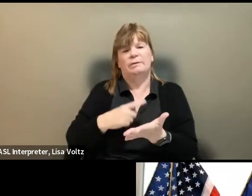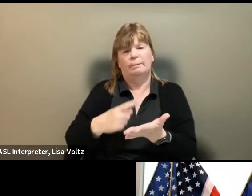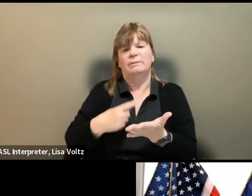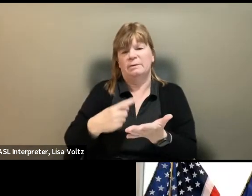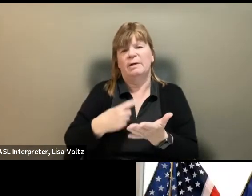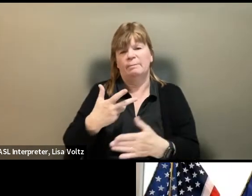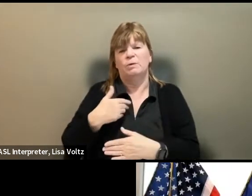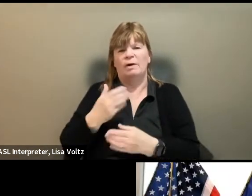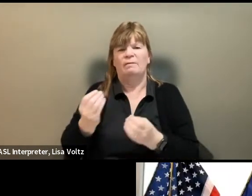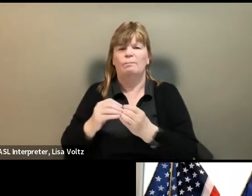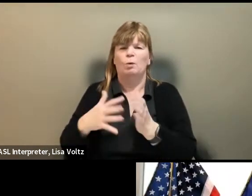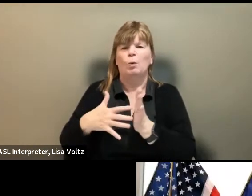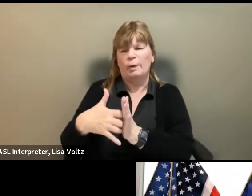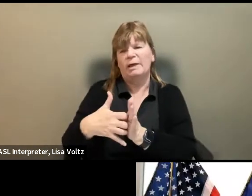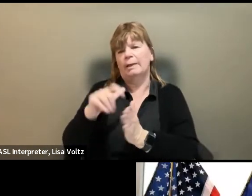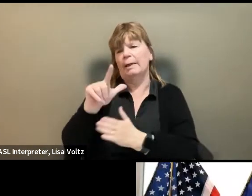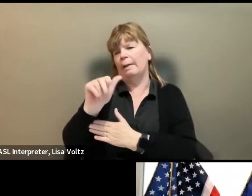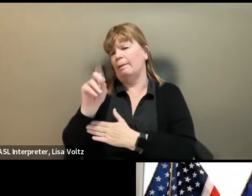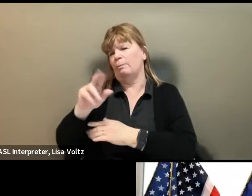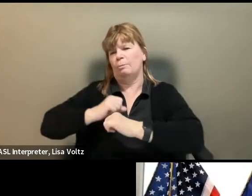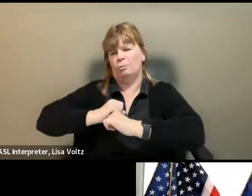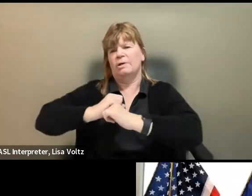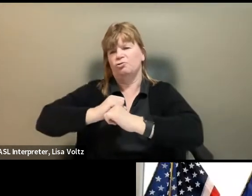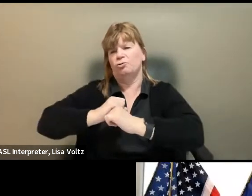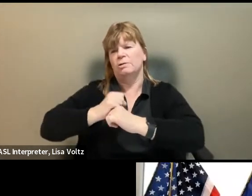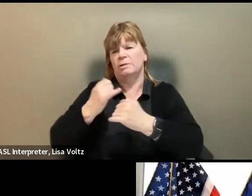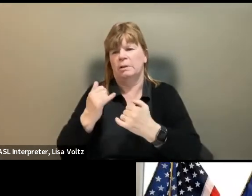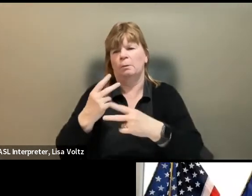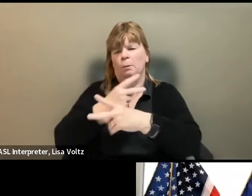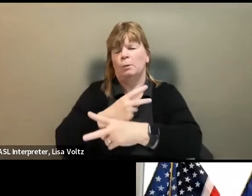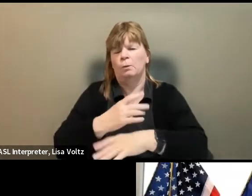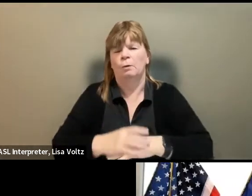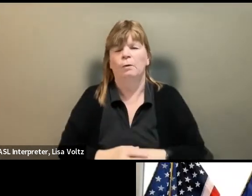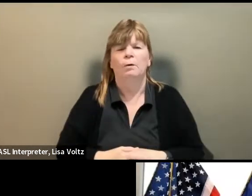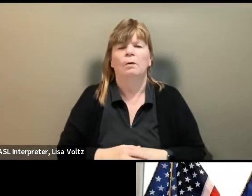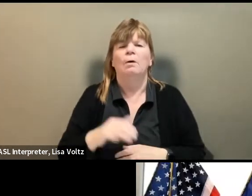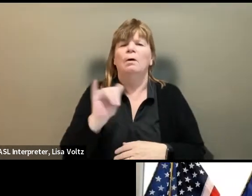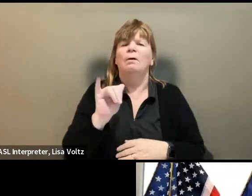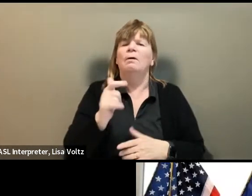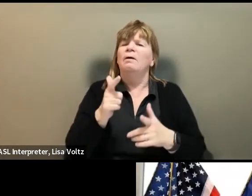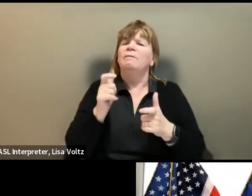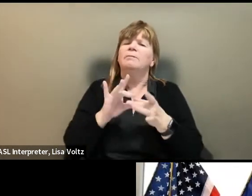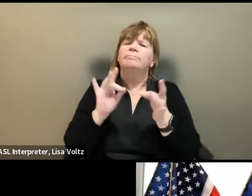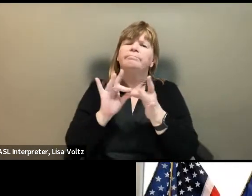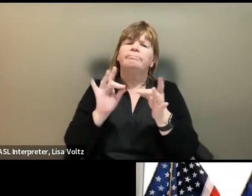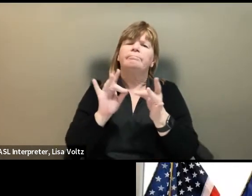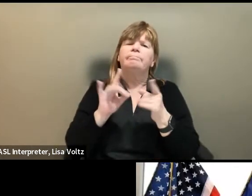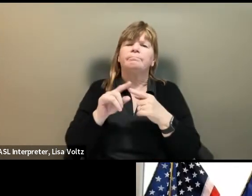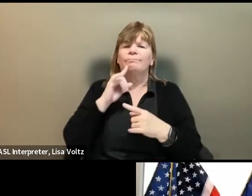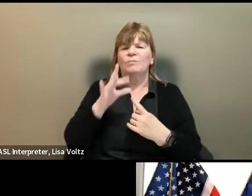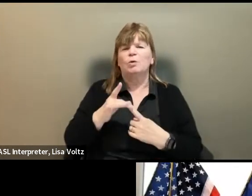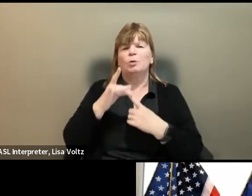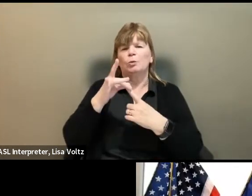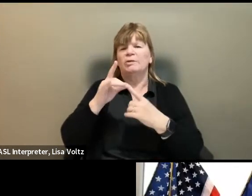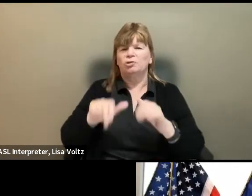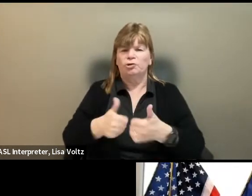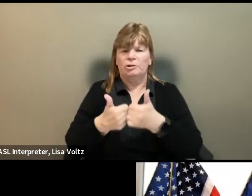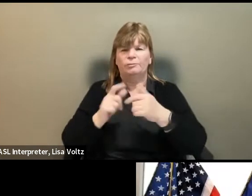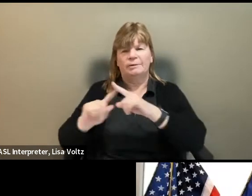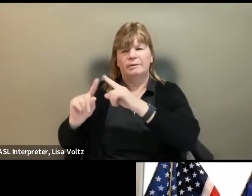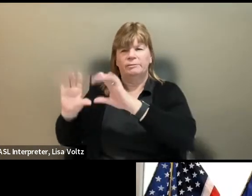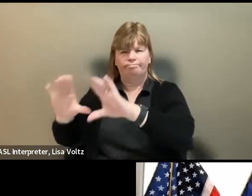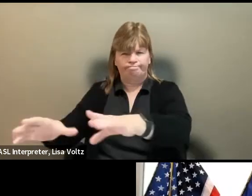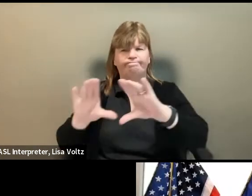weaker labor protections. And I also wanted to quickly mention that there are unique challenges for different populations.